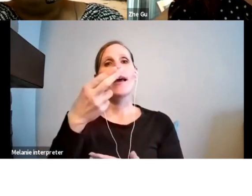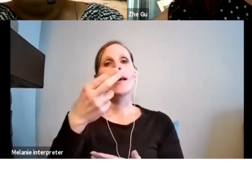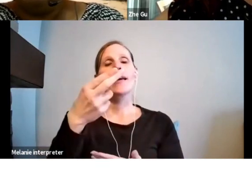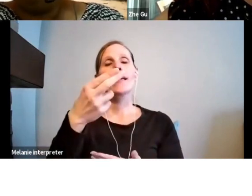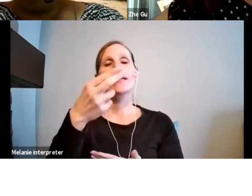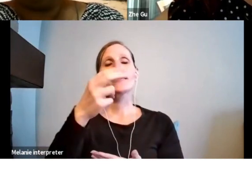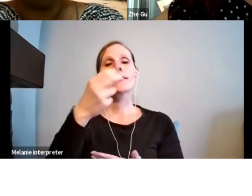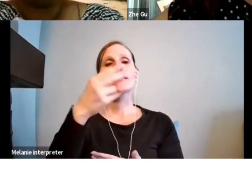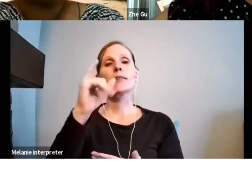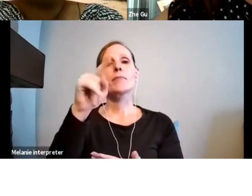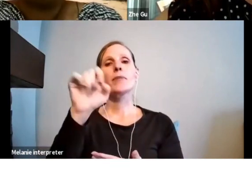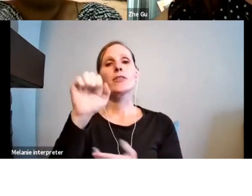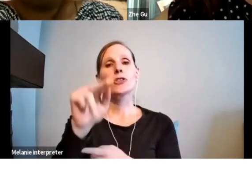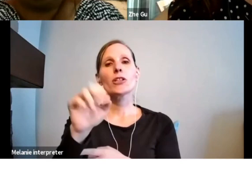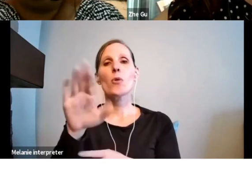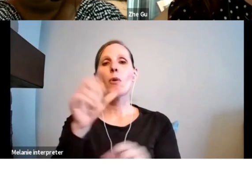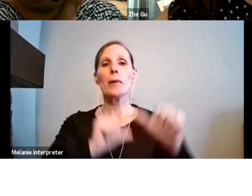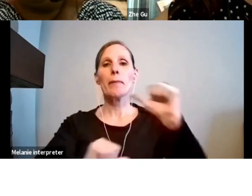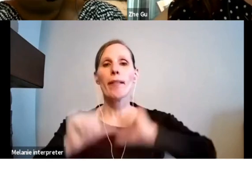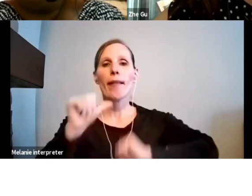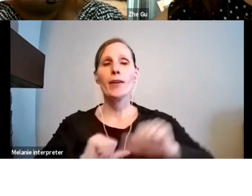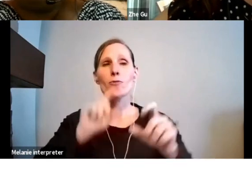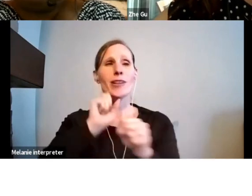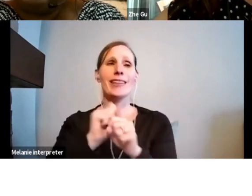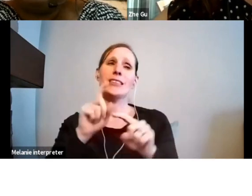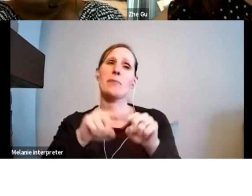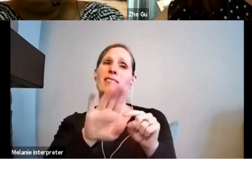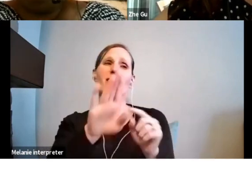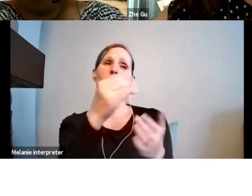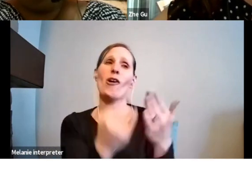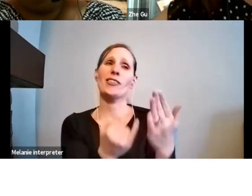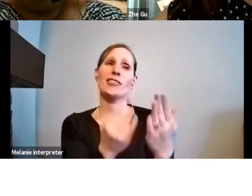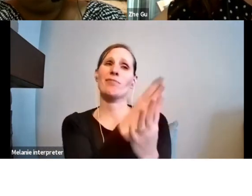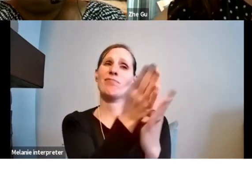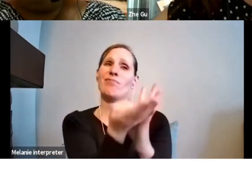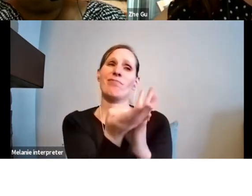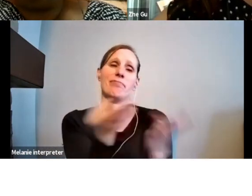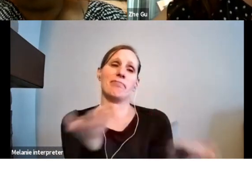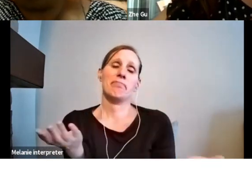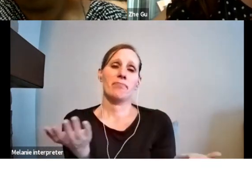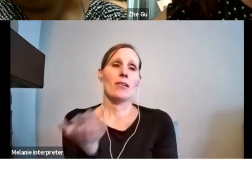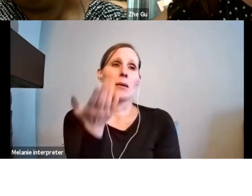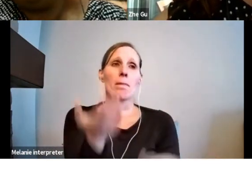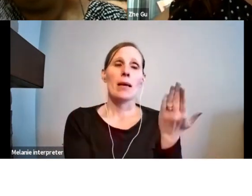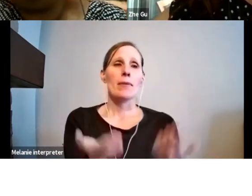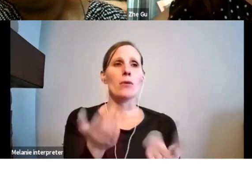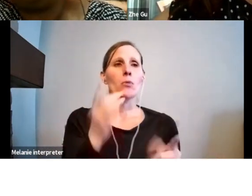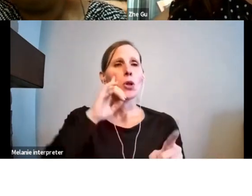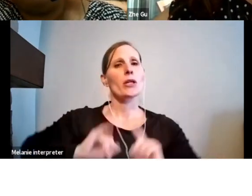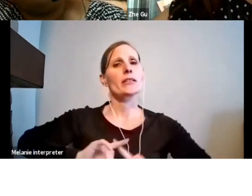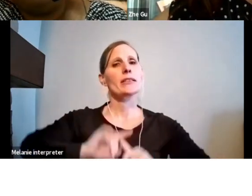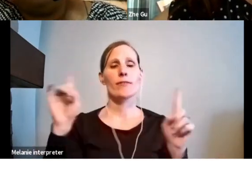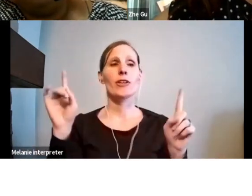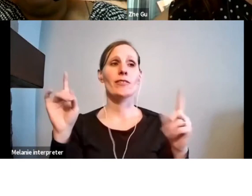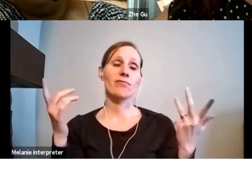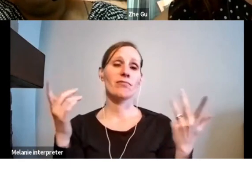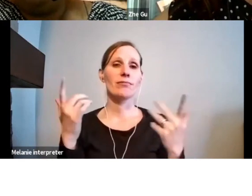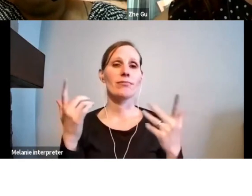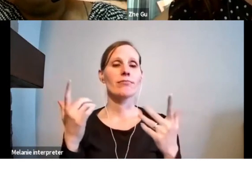play or it might, you know, depending on what discipline your art practice is, it, it may take on a specific, uh, shape.